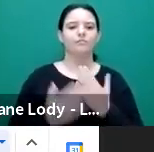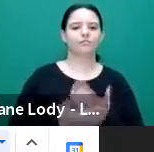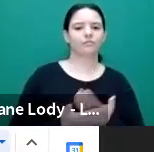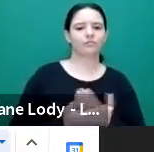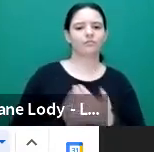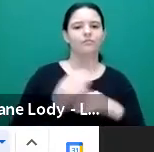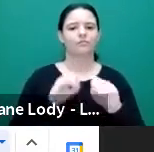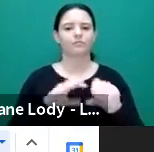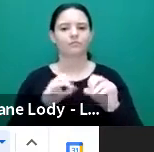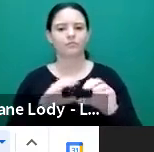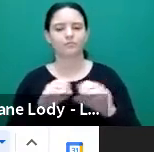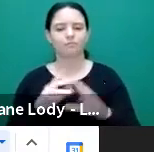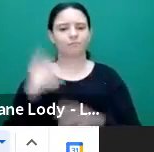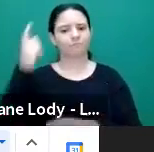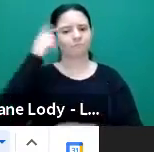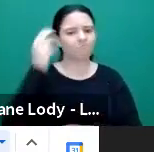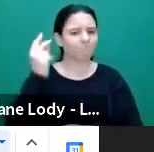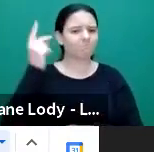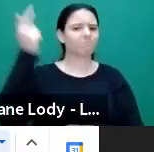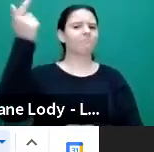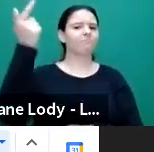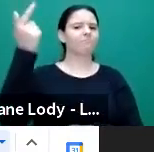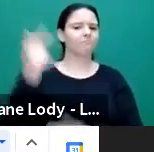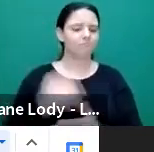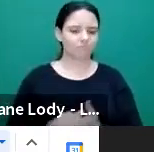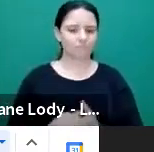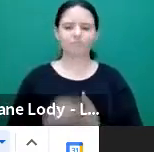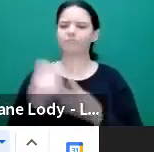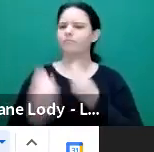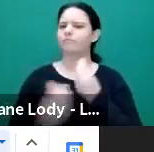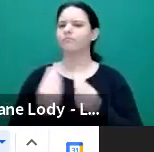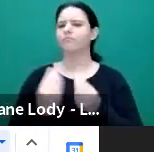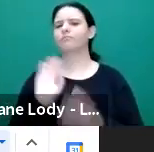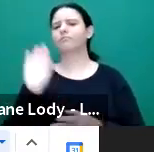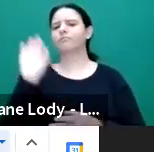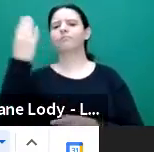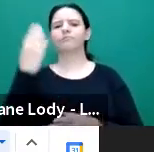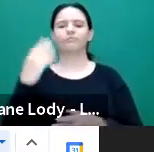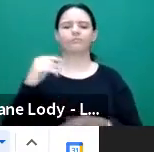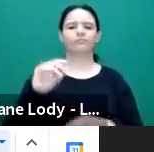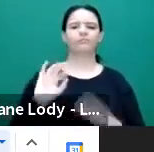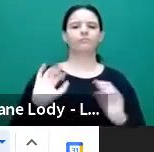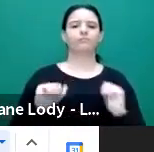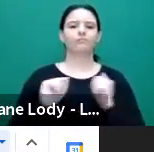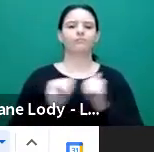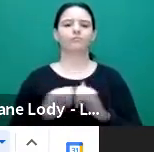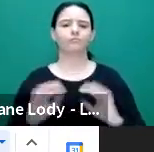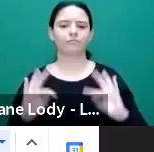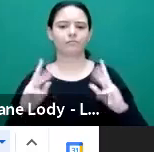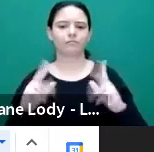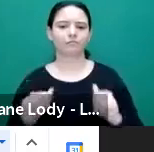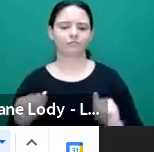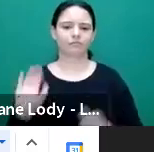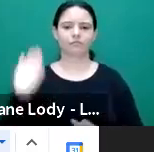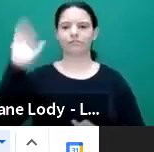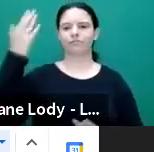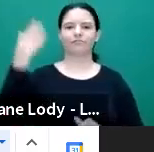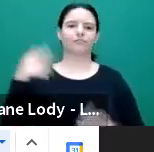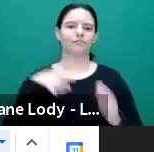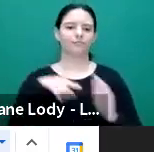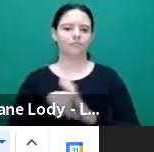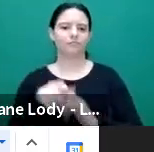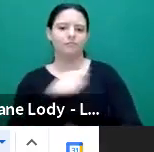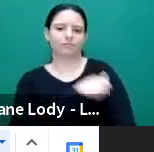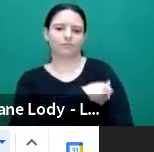immersed in? Right. I personally ask this question because I myself heard people mentioning